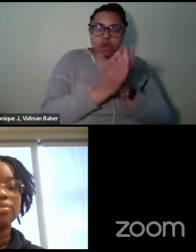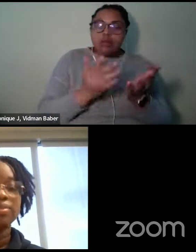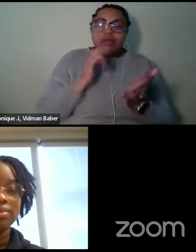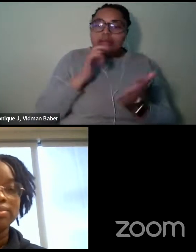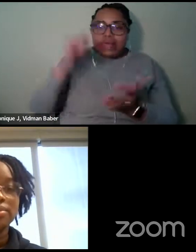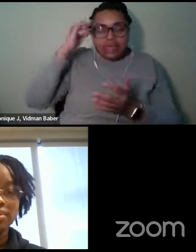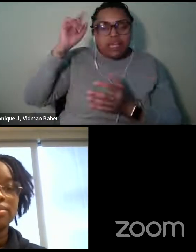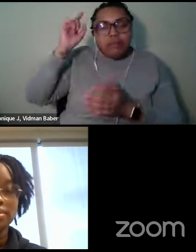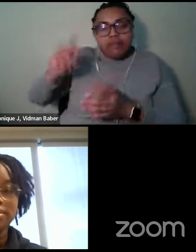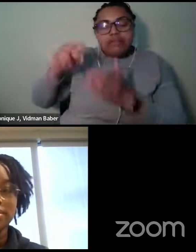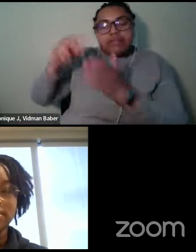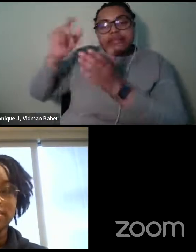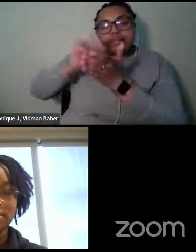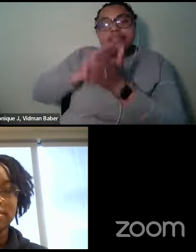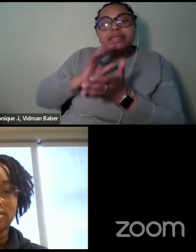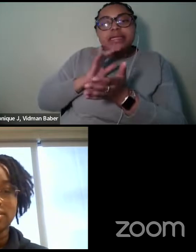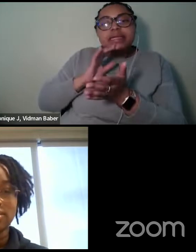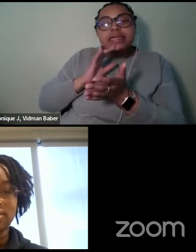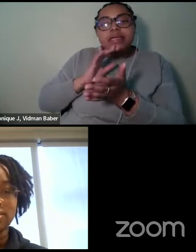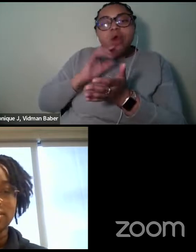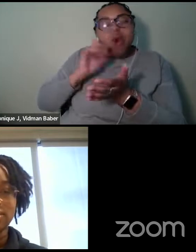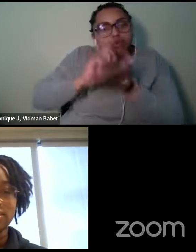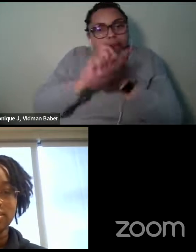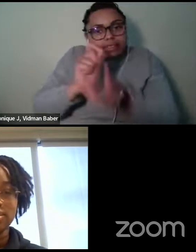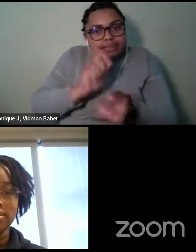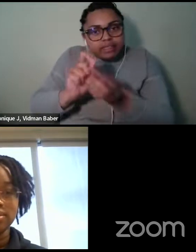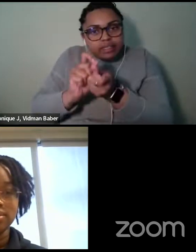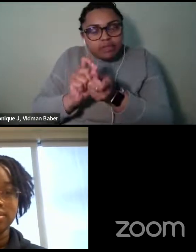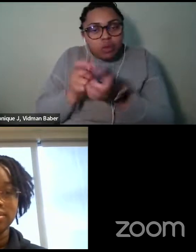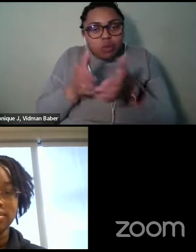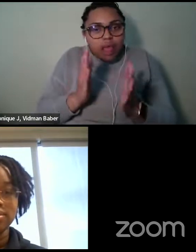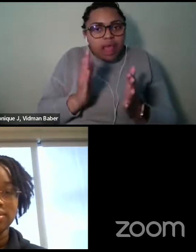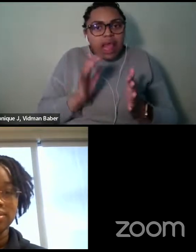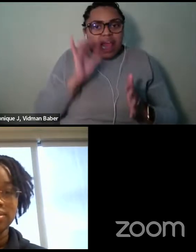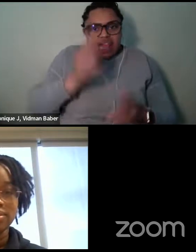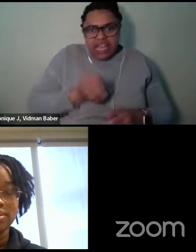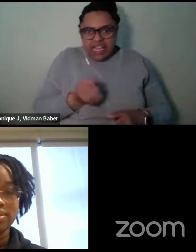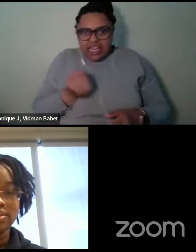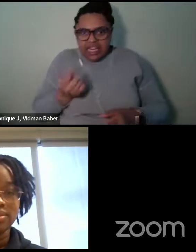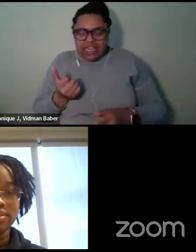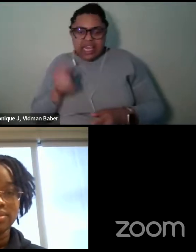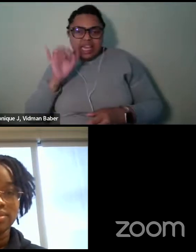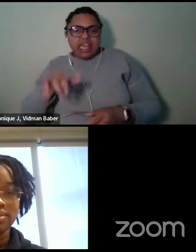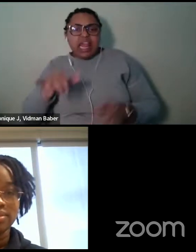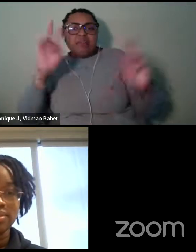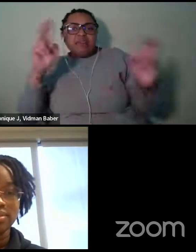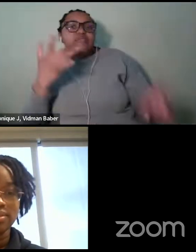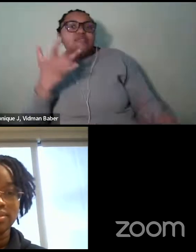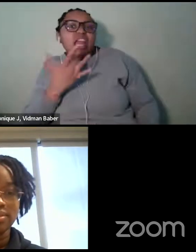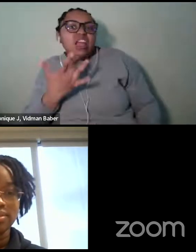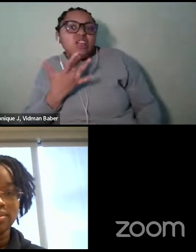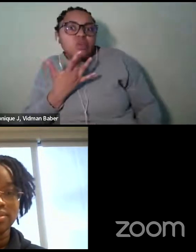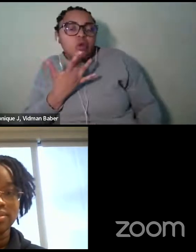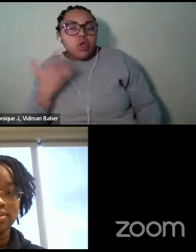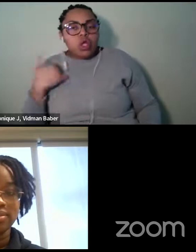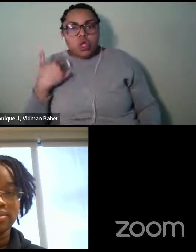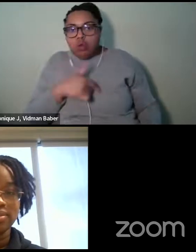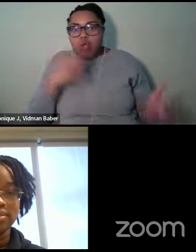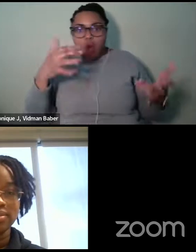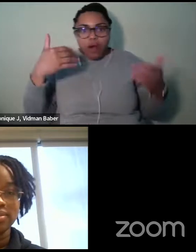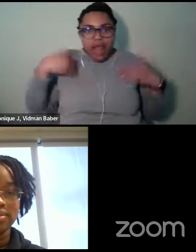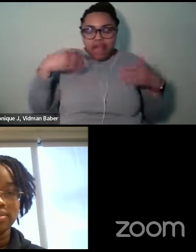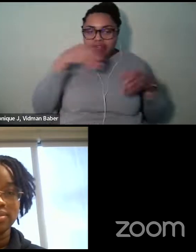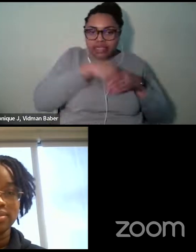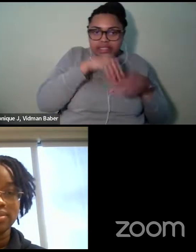flavor of who we are. And so, you know, before I even had that conversation with them, I had a conversation with the original